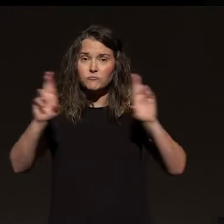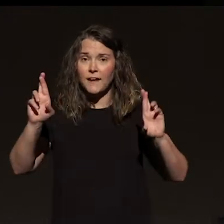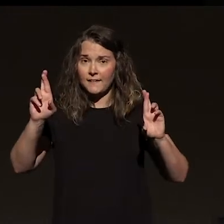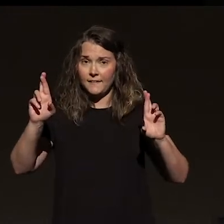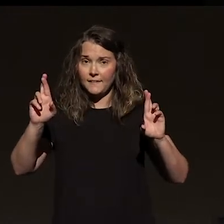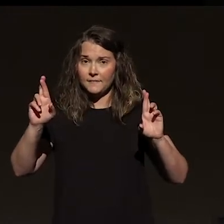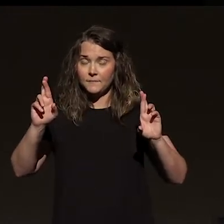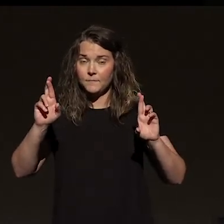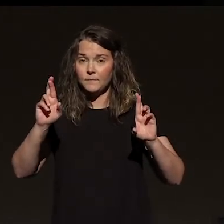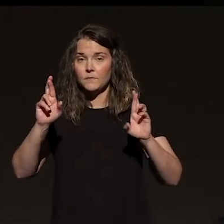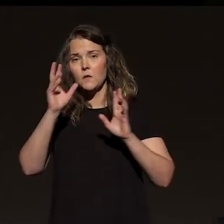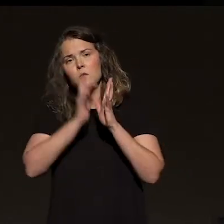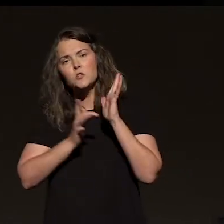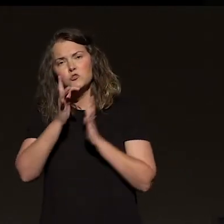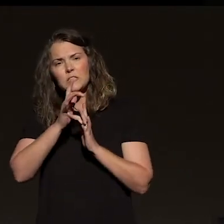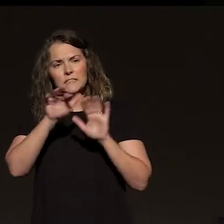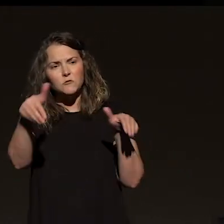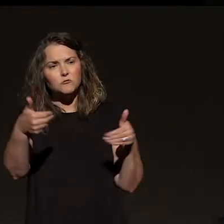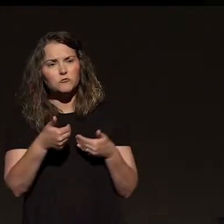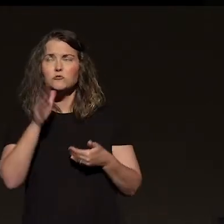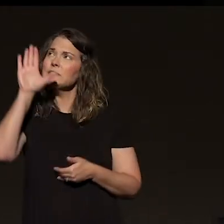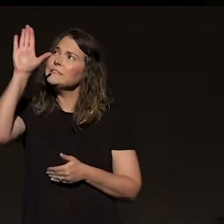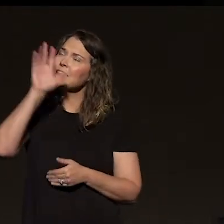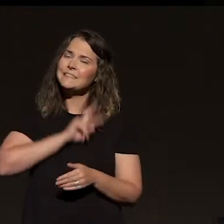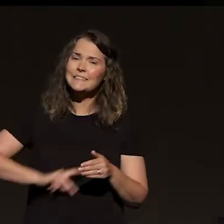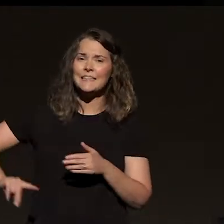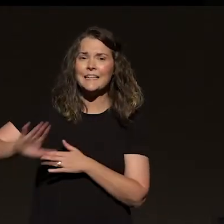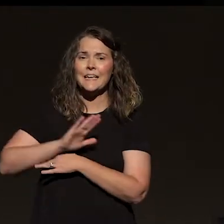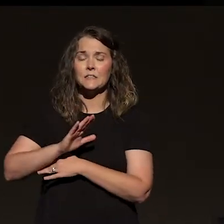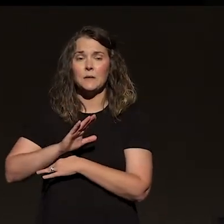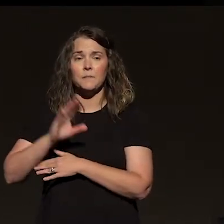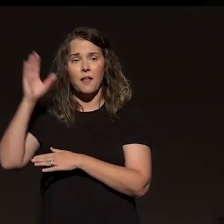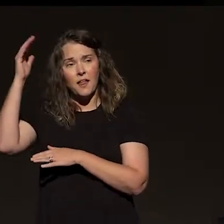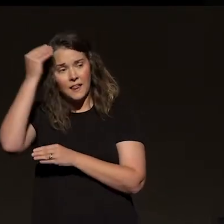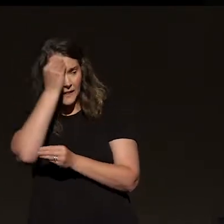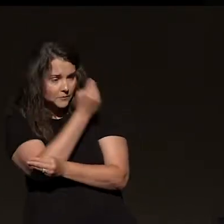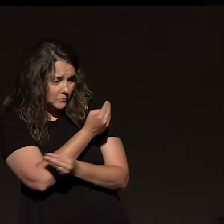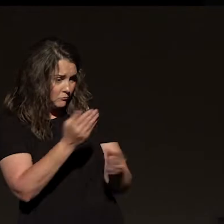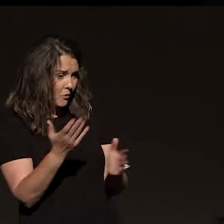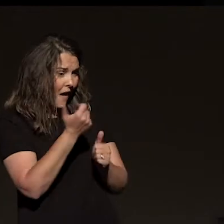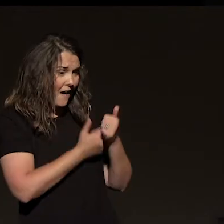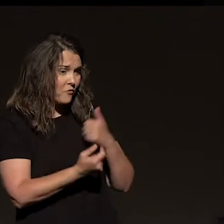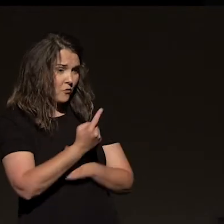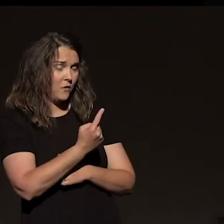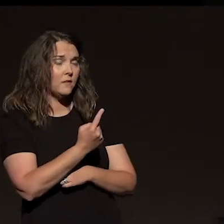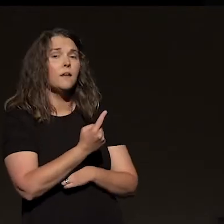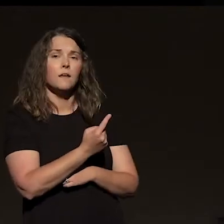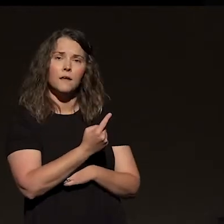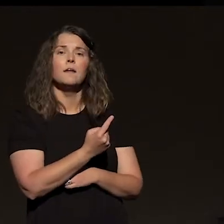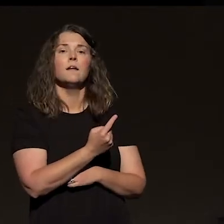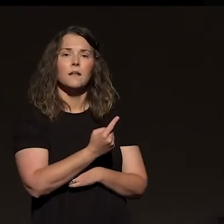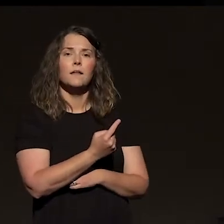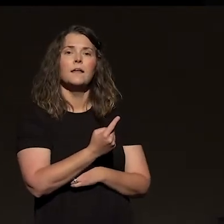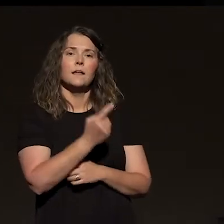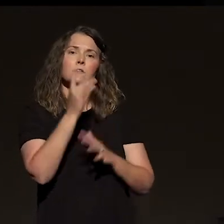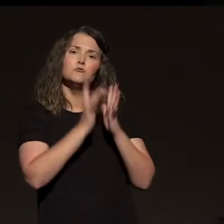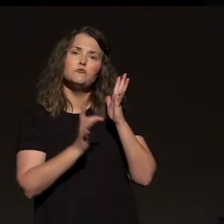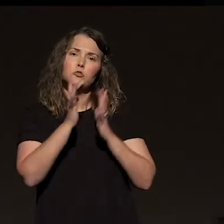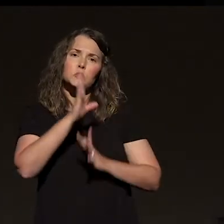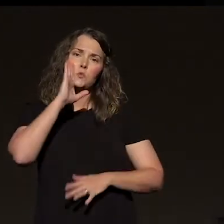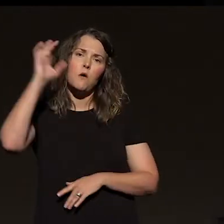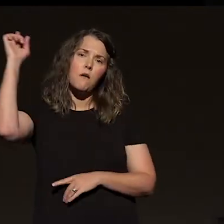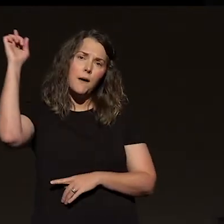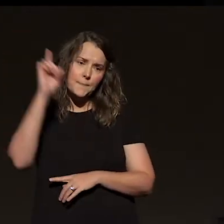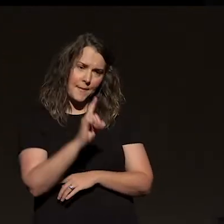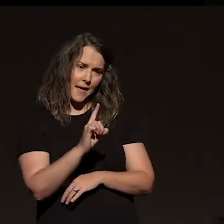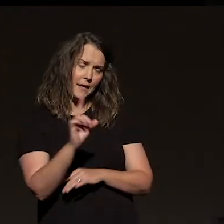introducing his kingdom, he's saying that there's an ultimate storm that's going to come for everybody, the return of Christ one day when he comes to fully enter